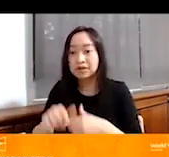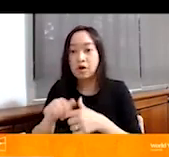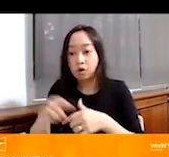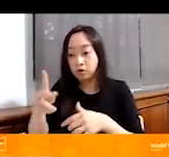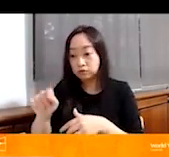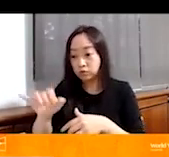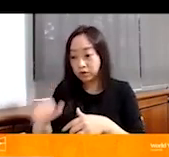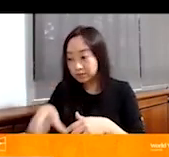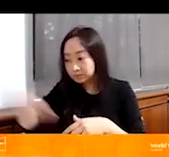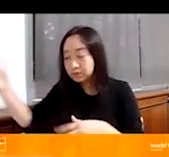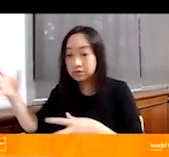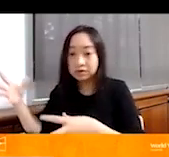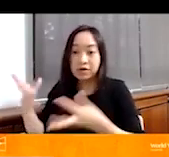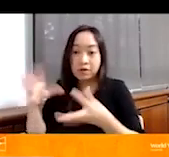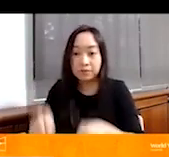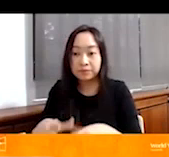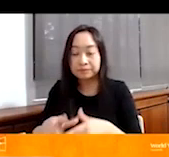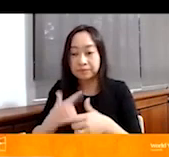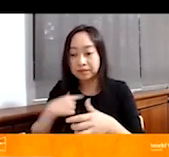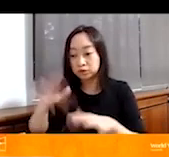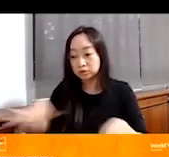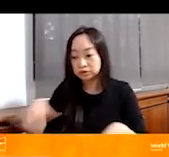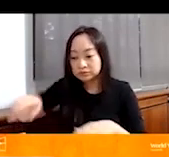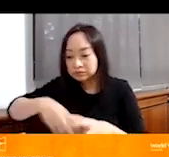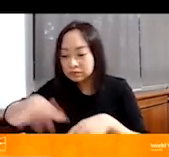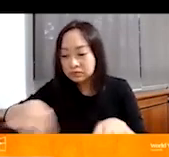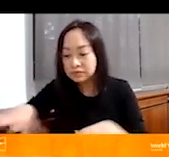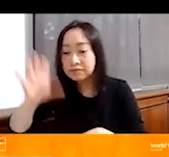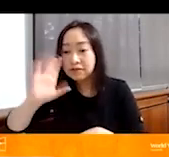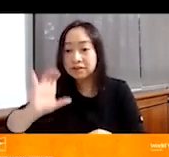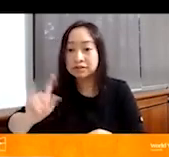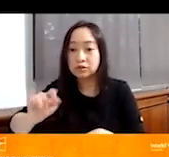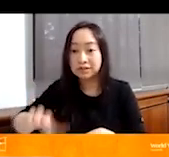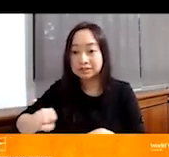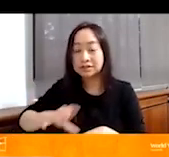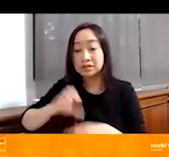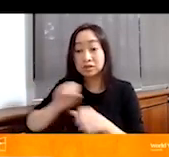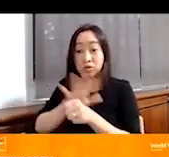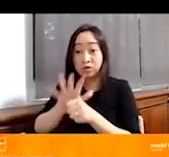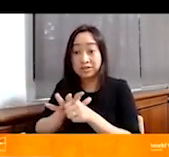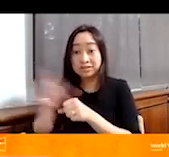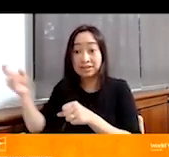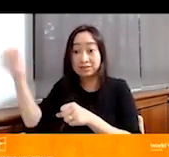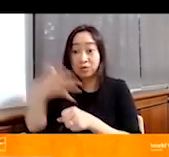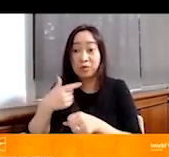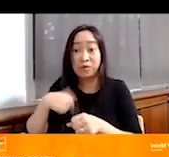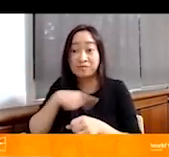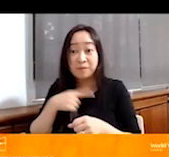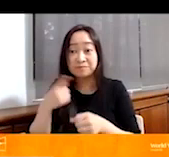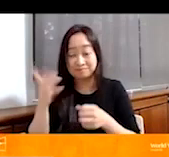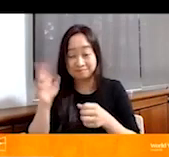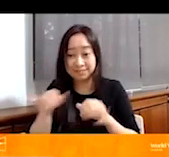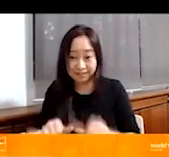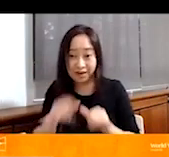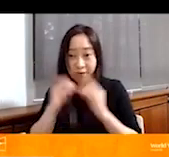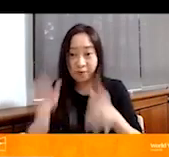through the rubble looking for their toys. You know, COVID-19, we're told to stay at home and be safe in our homes. And if you think about, you know,